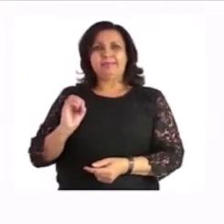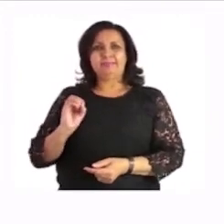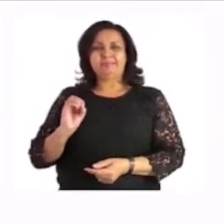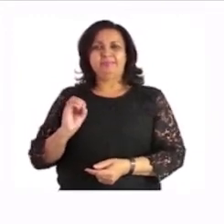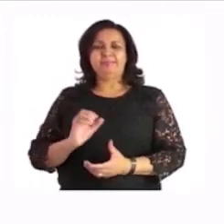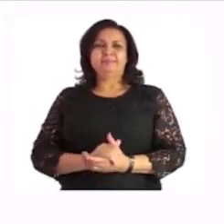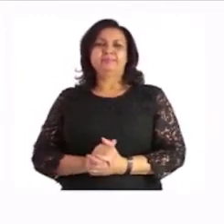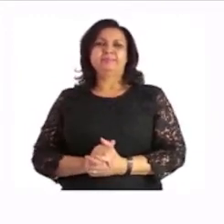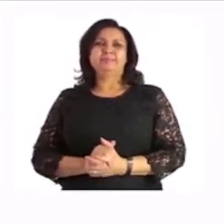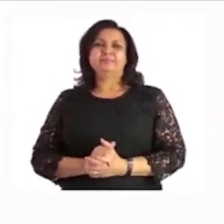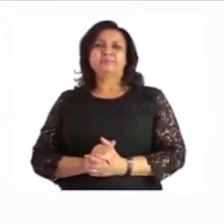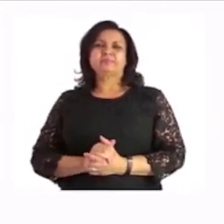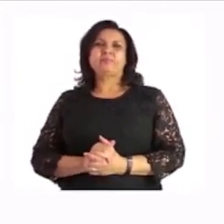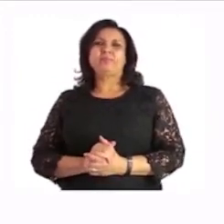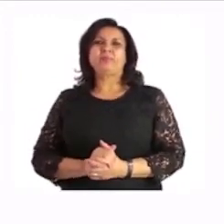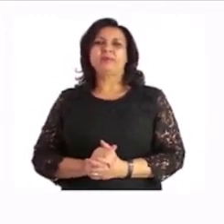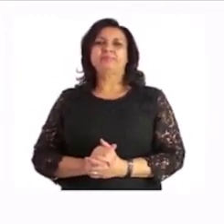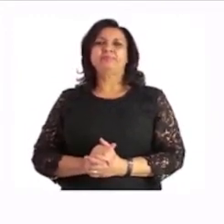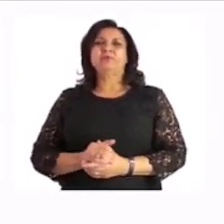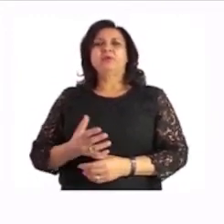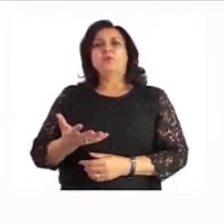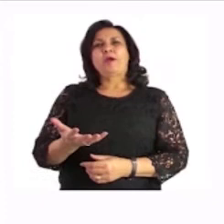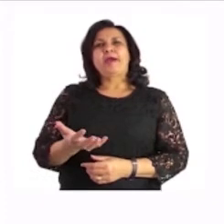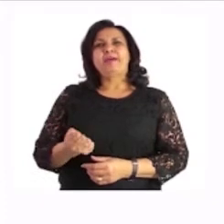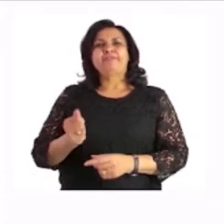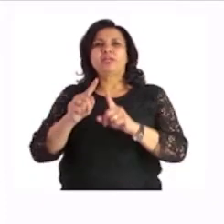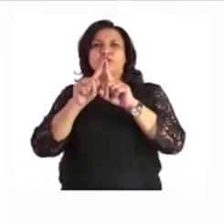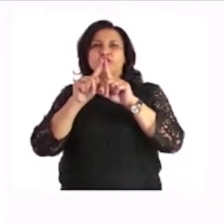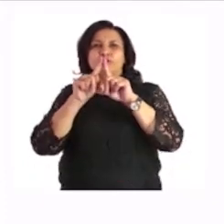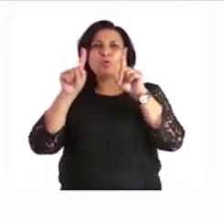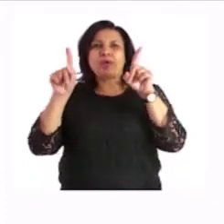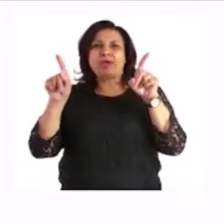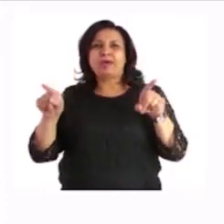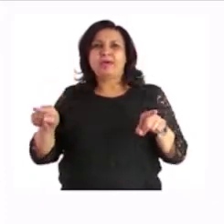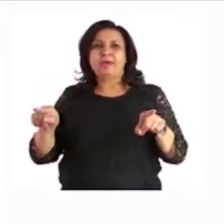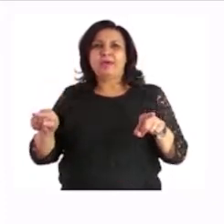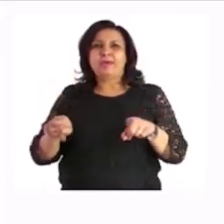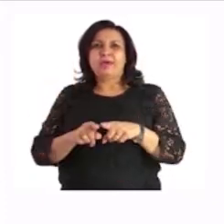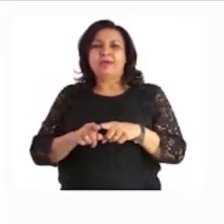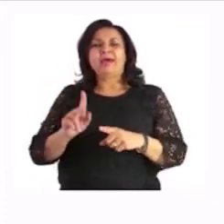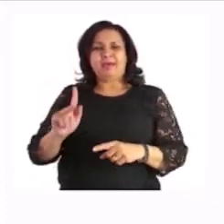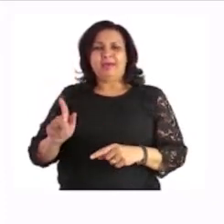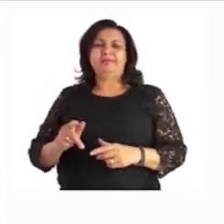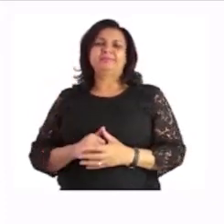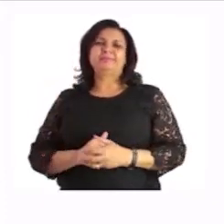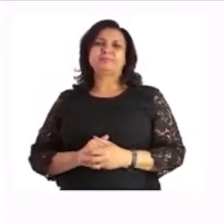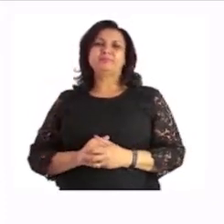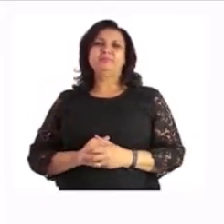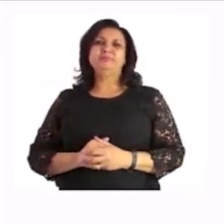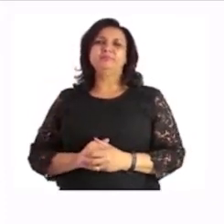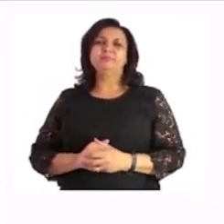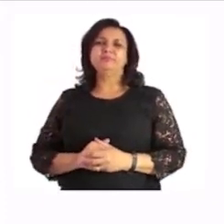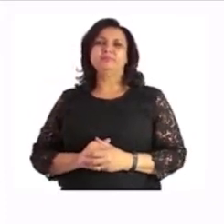There we go. We have got a square again on this page. And